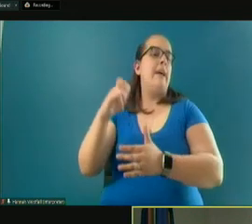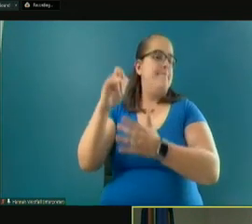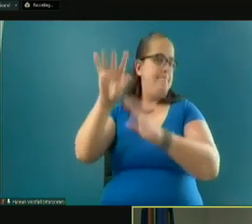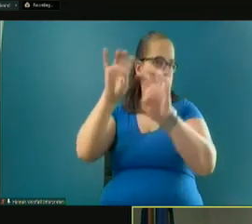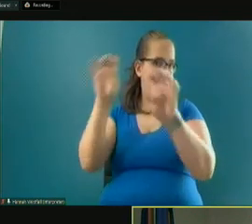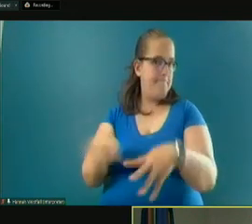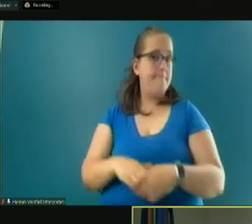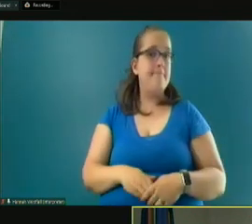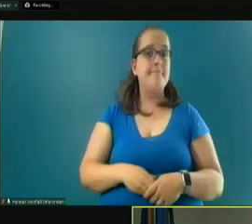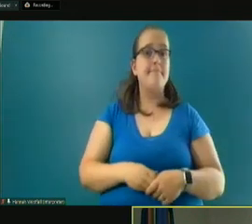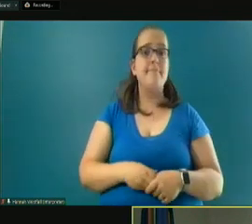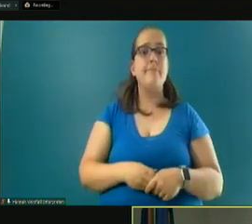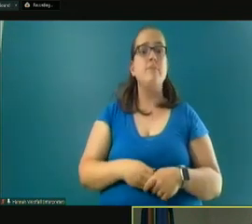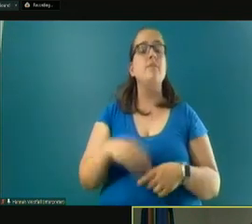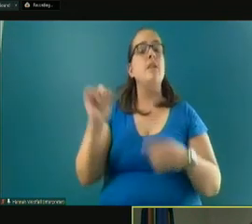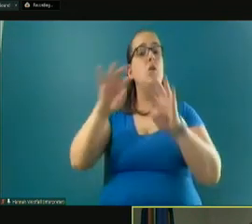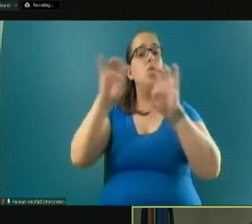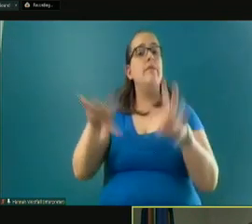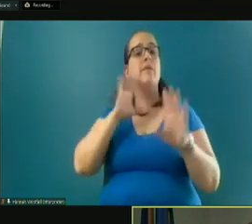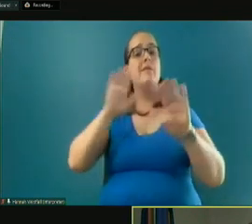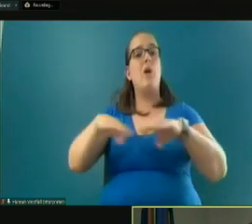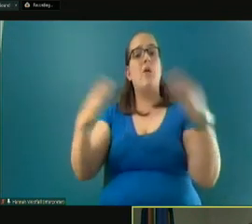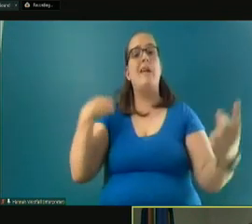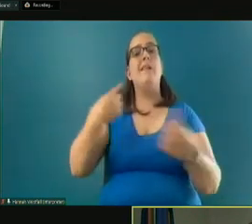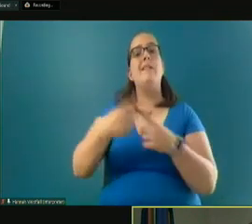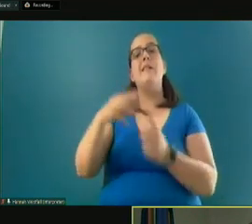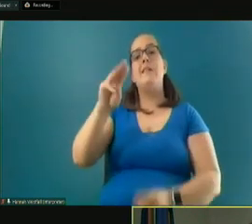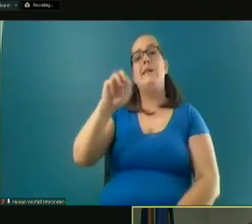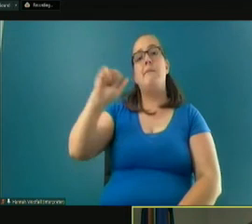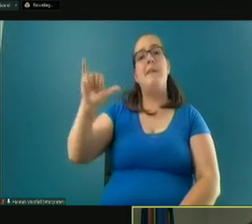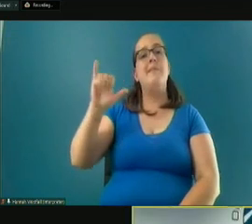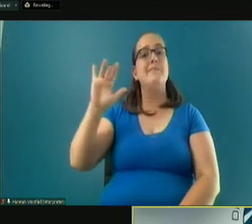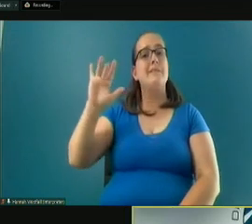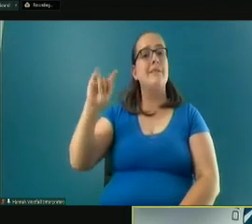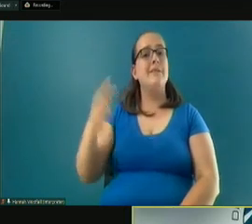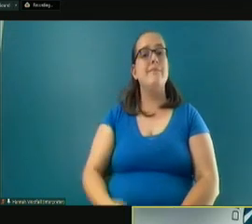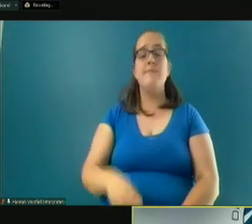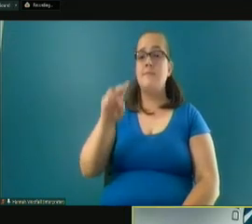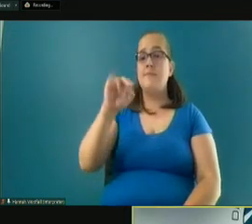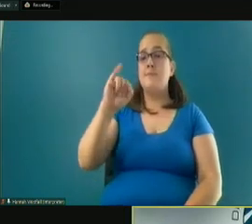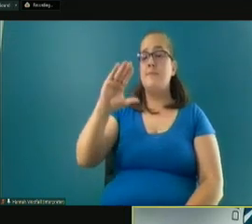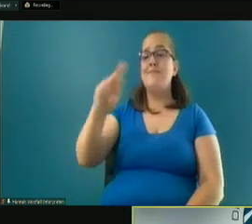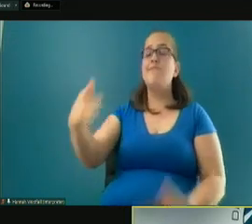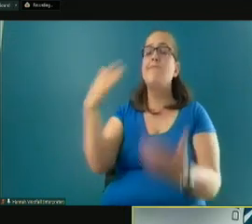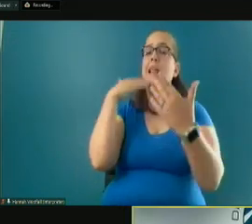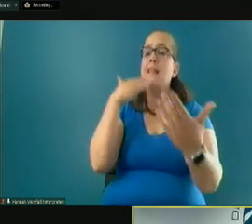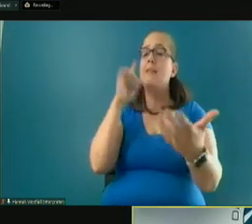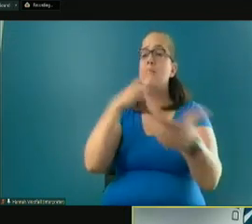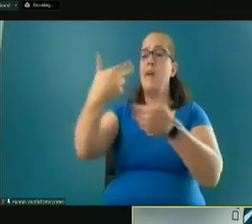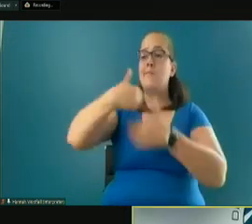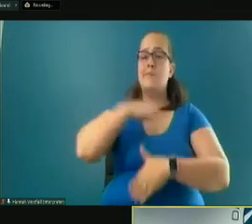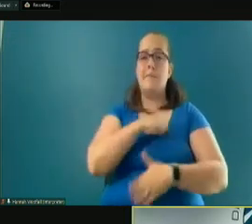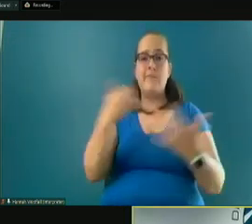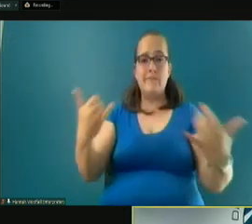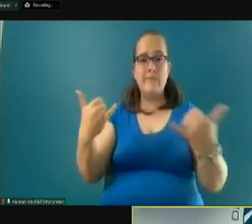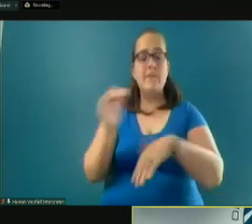And the survey will be open until May 25th. So Nick Leelock, thank you very much for joining us this evening for